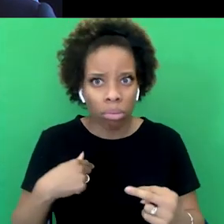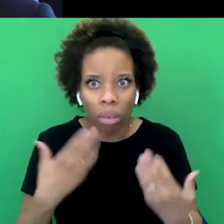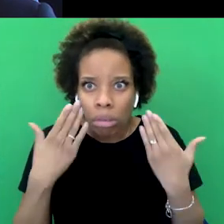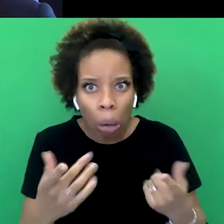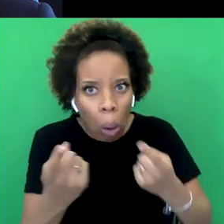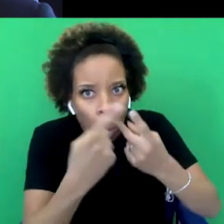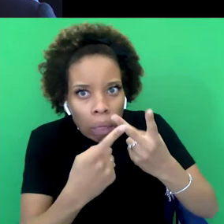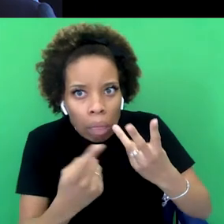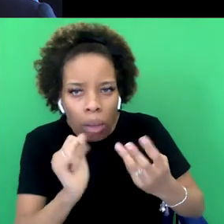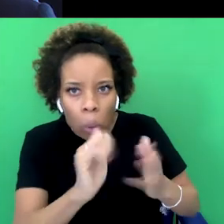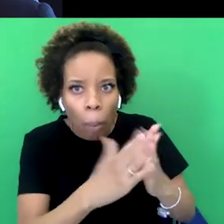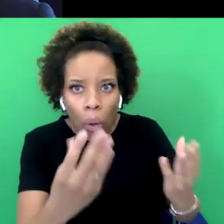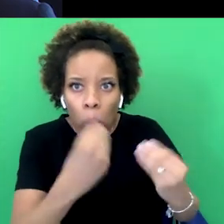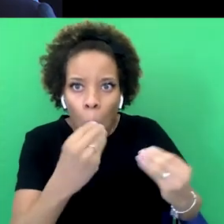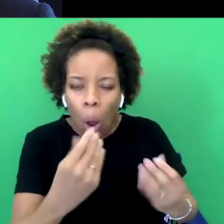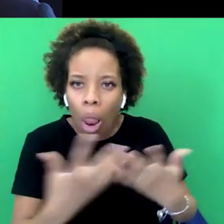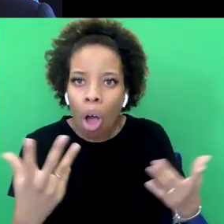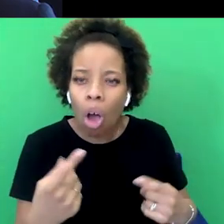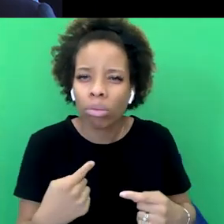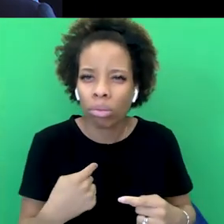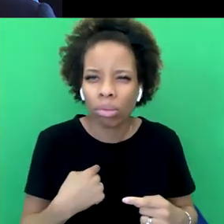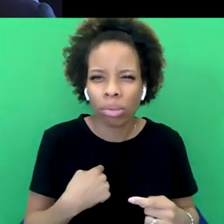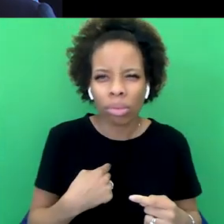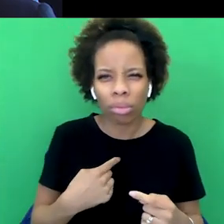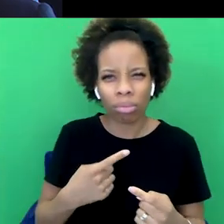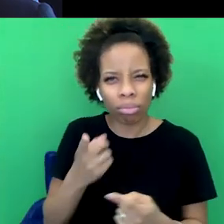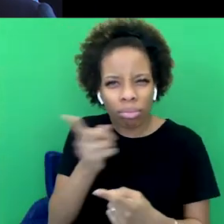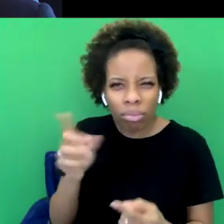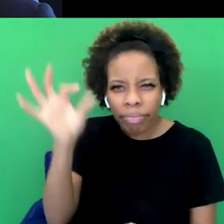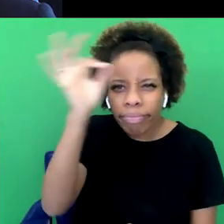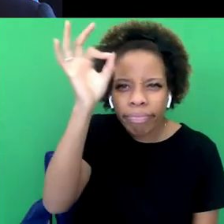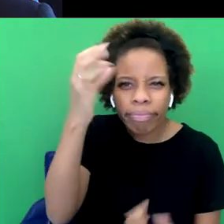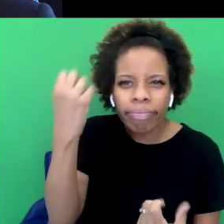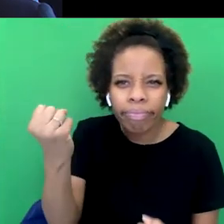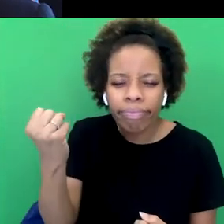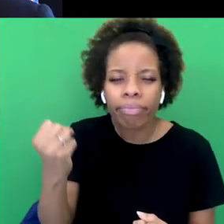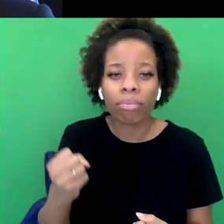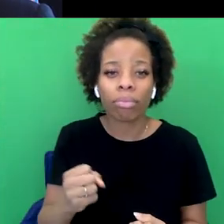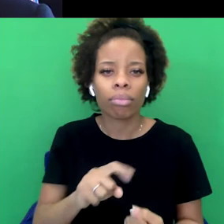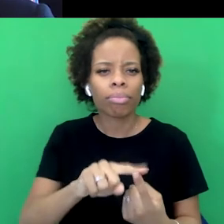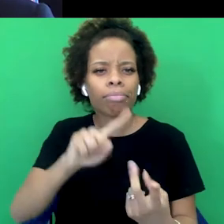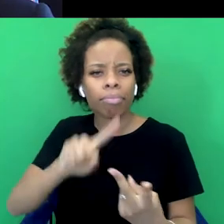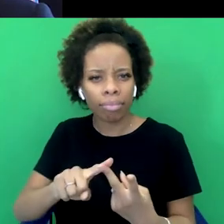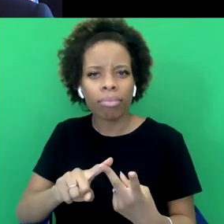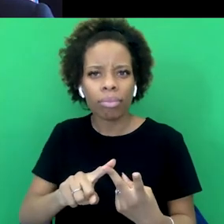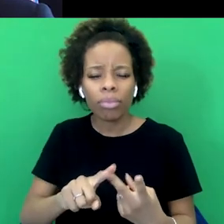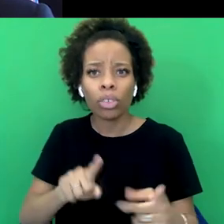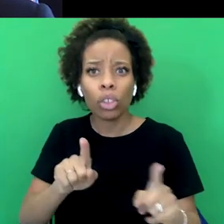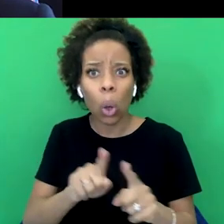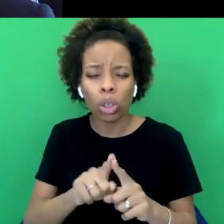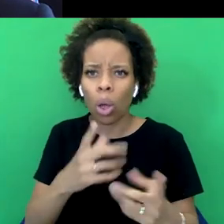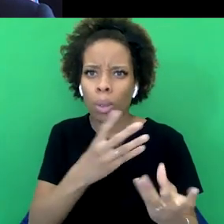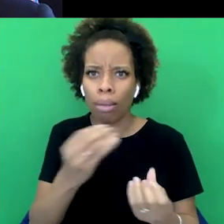the ignorance of people, but also the really aggressive backlash it has